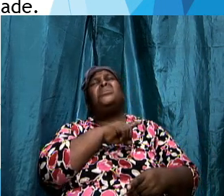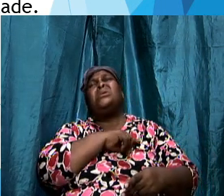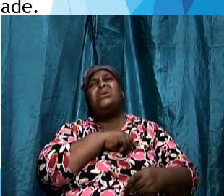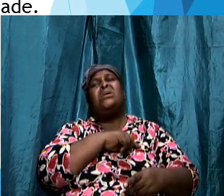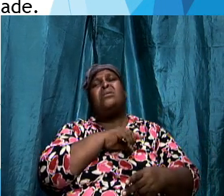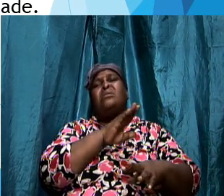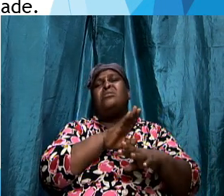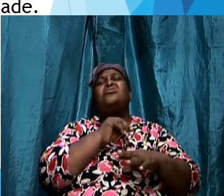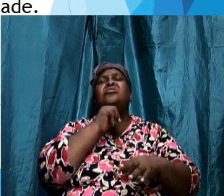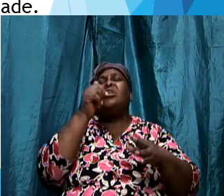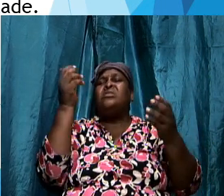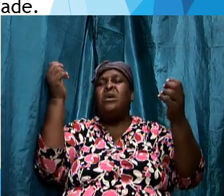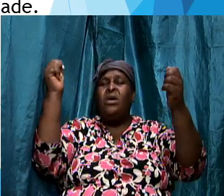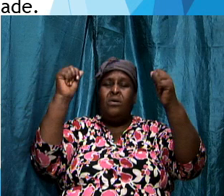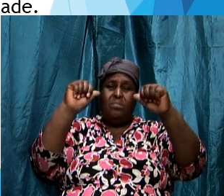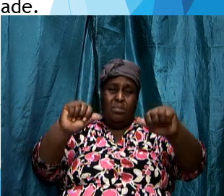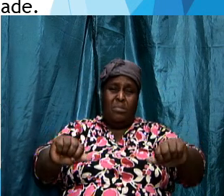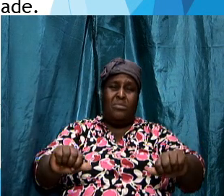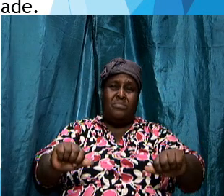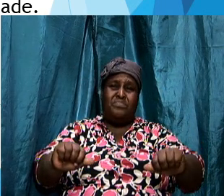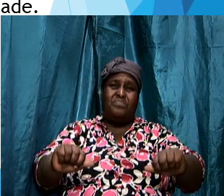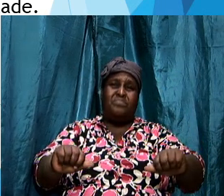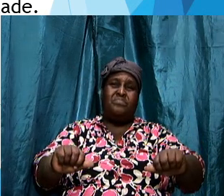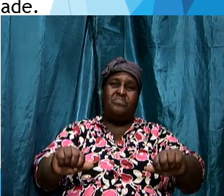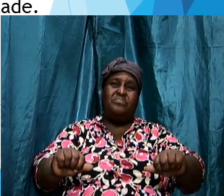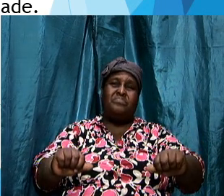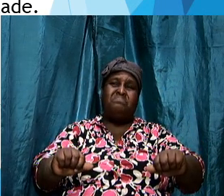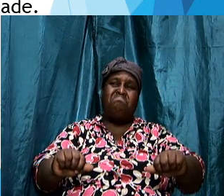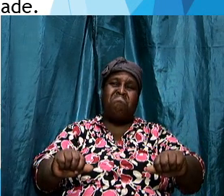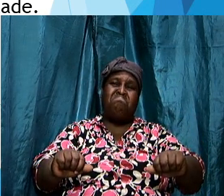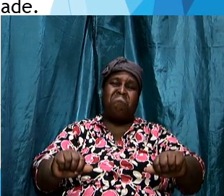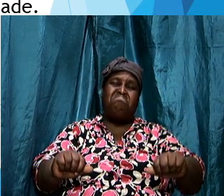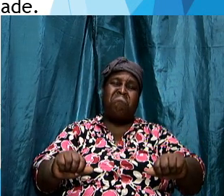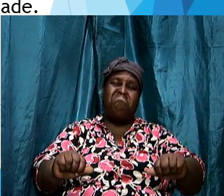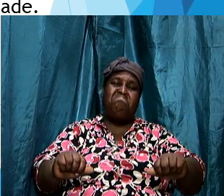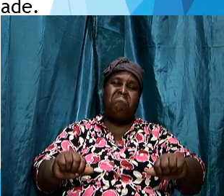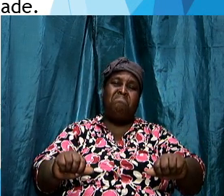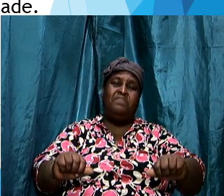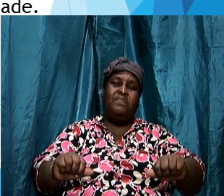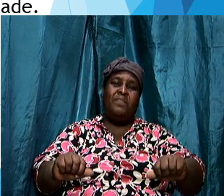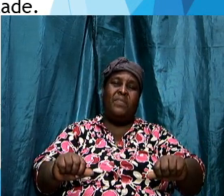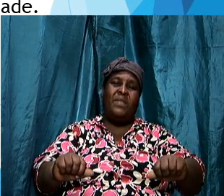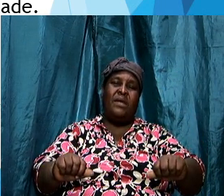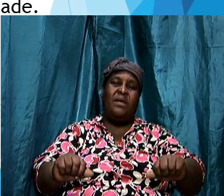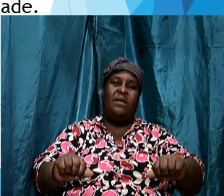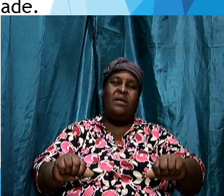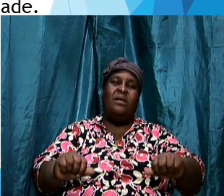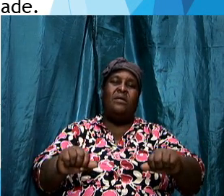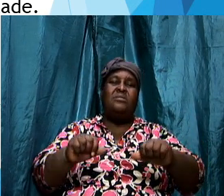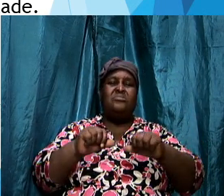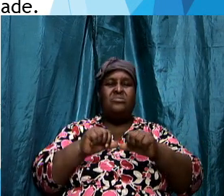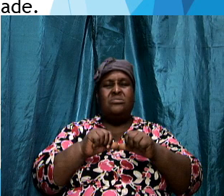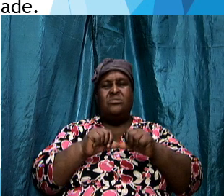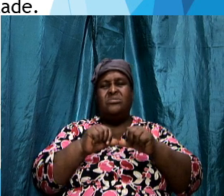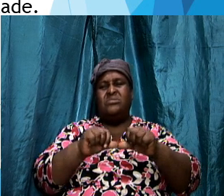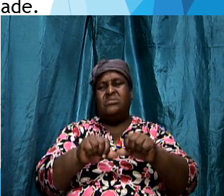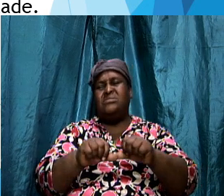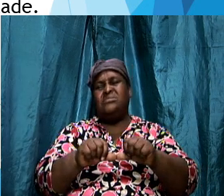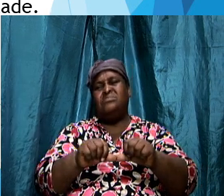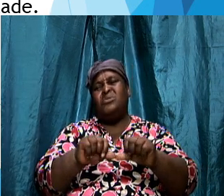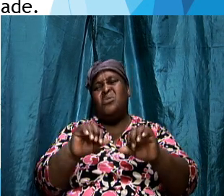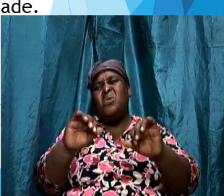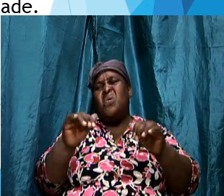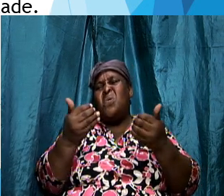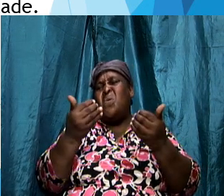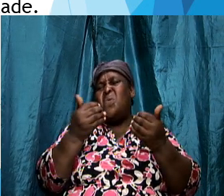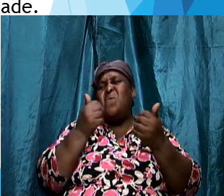unable we are unable to determine in how